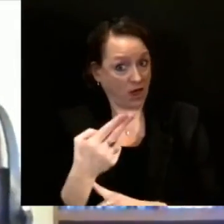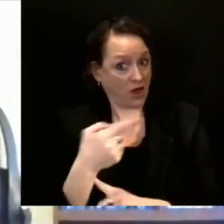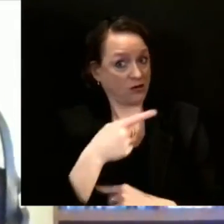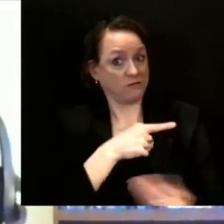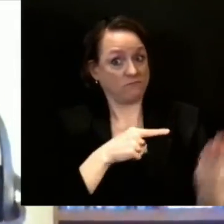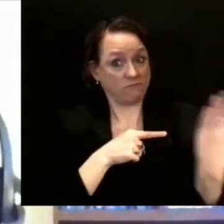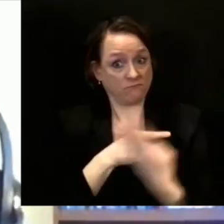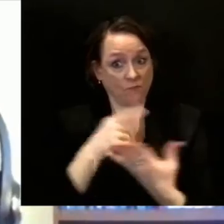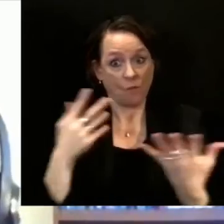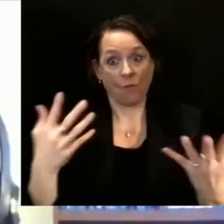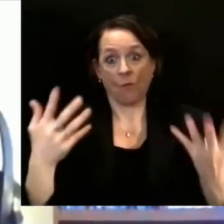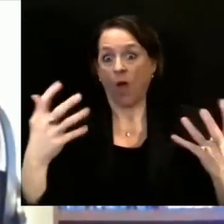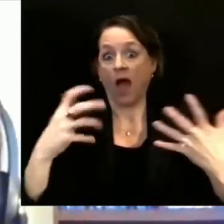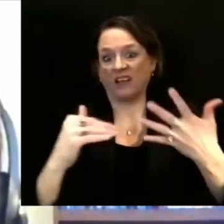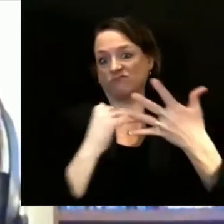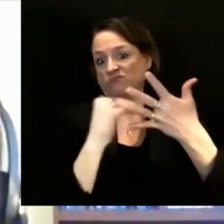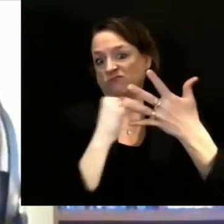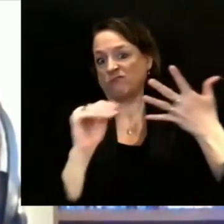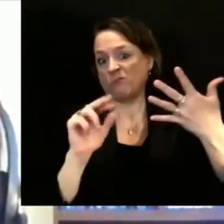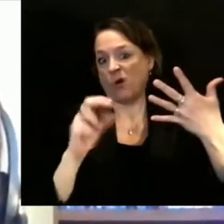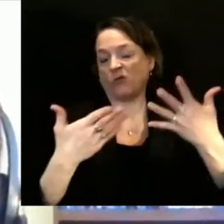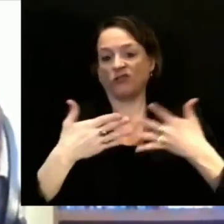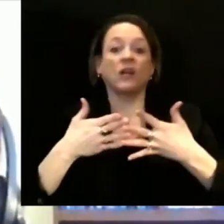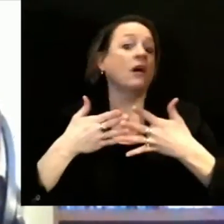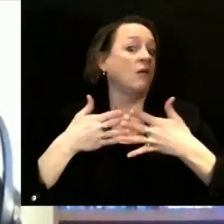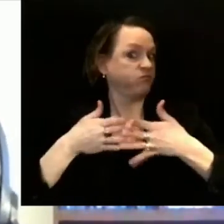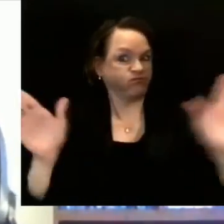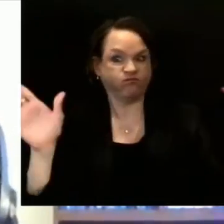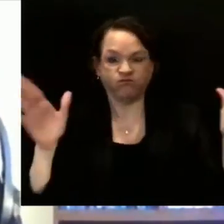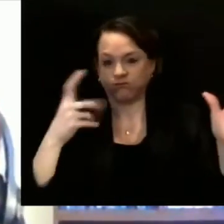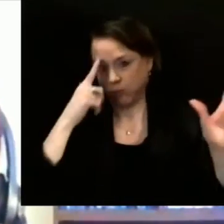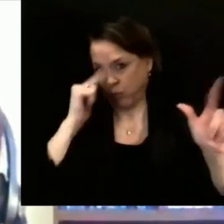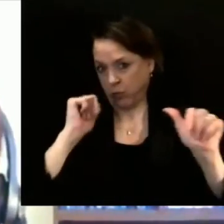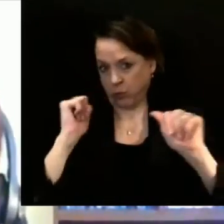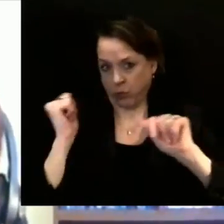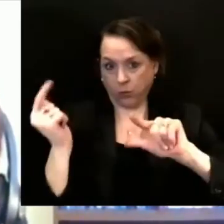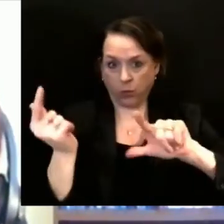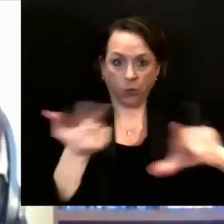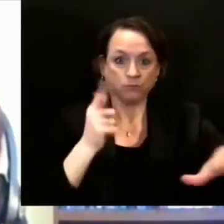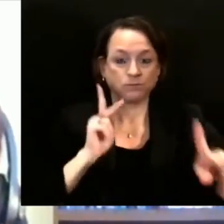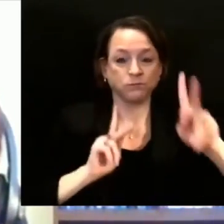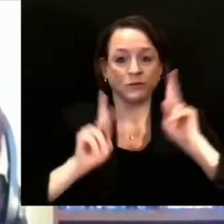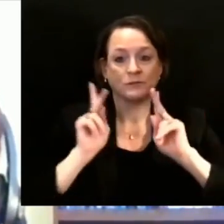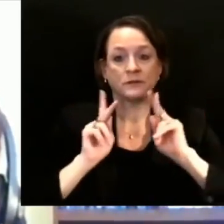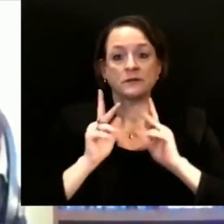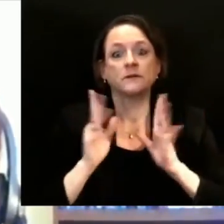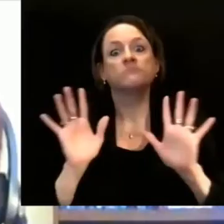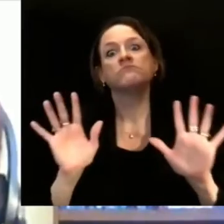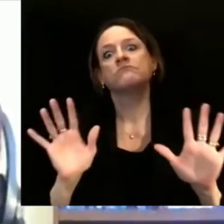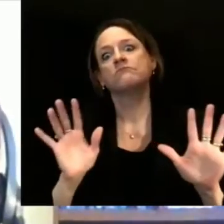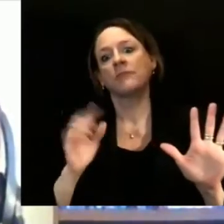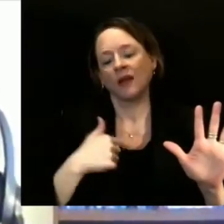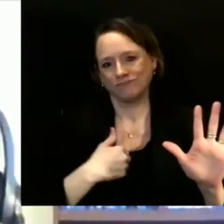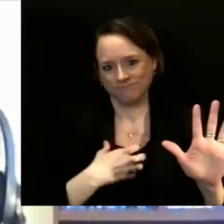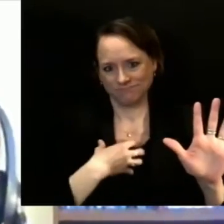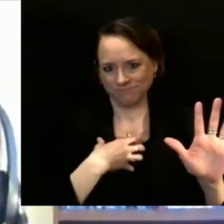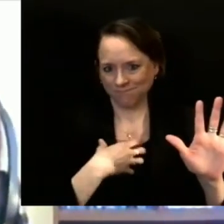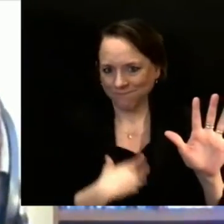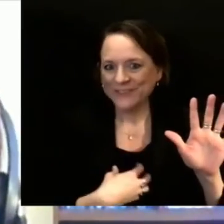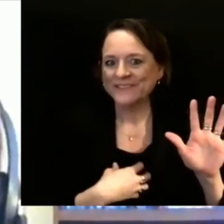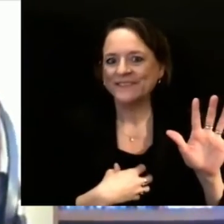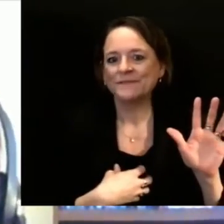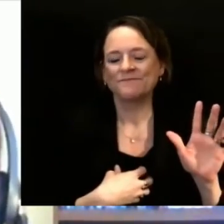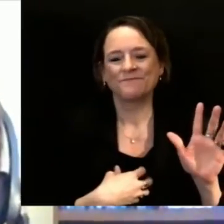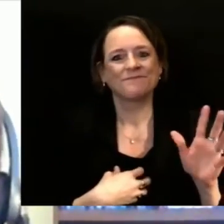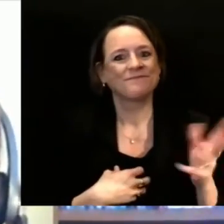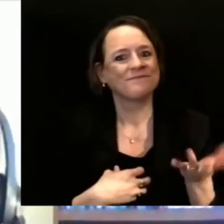possible. But the chaos, the rush to vaccine we saw